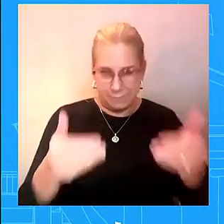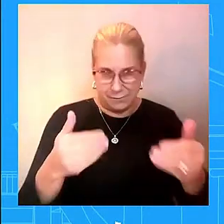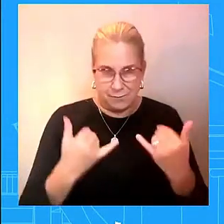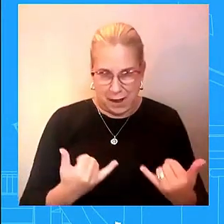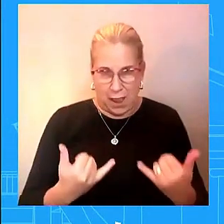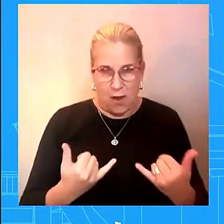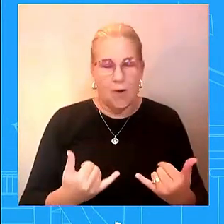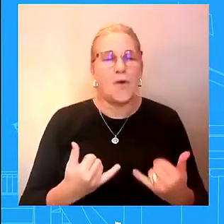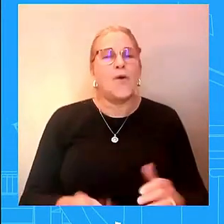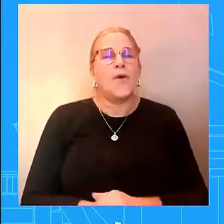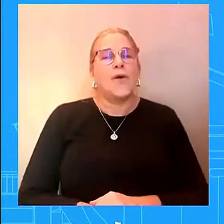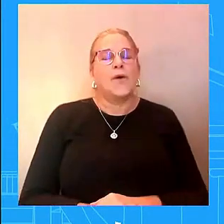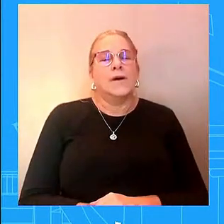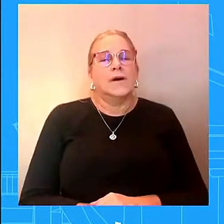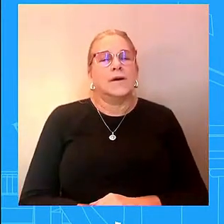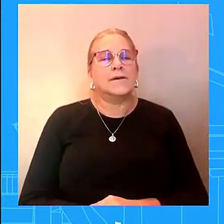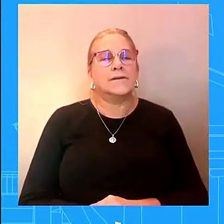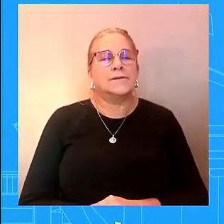i know it does